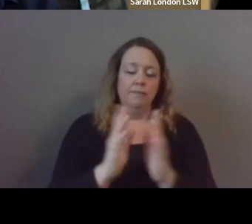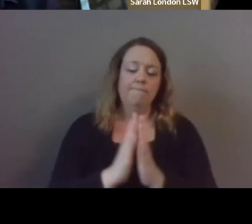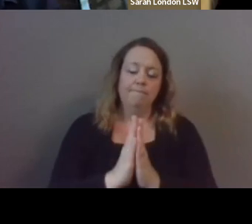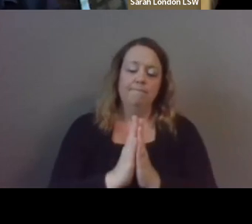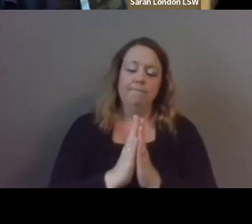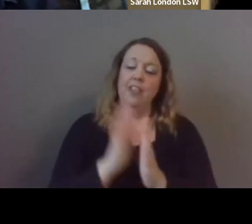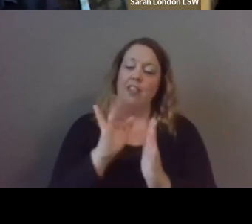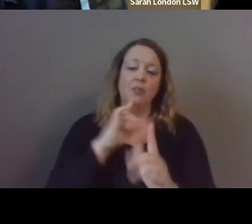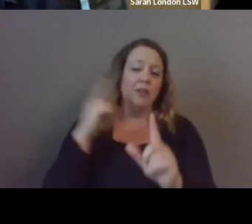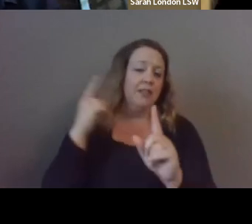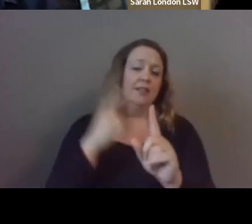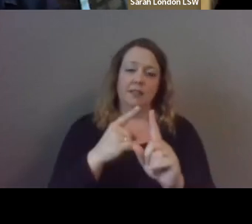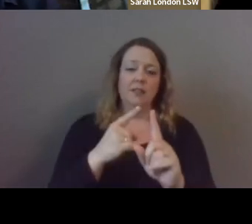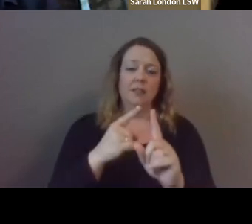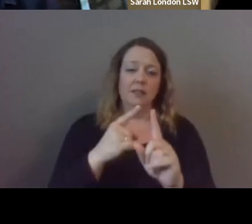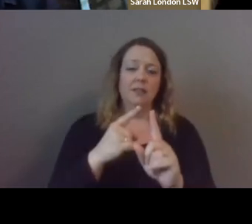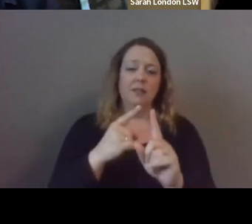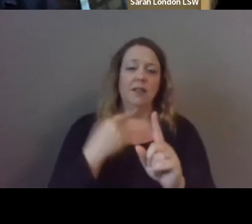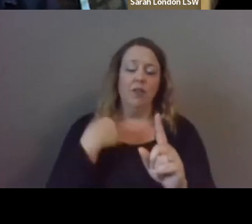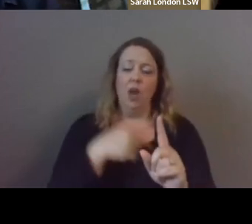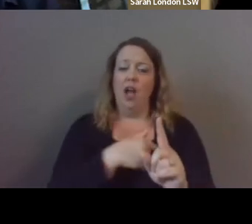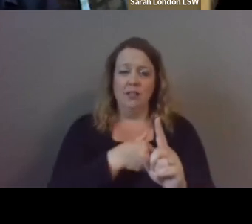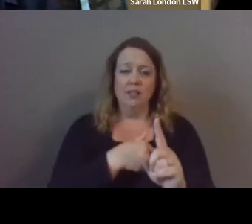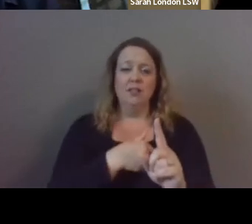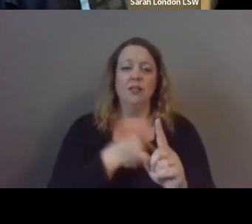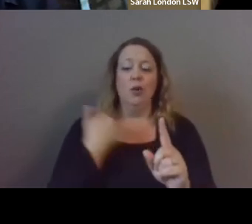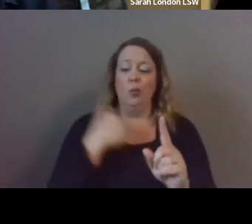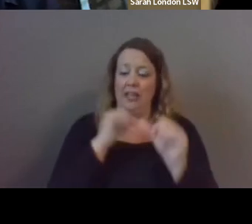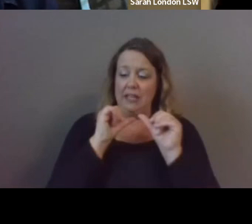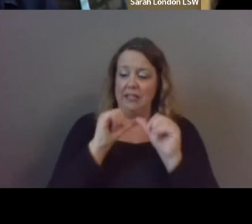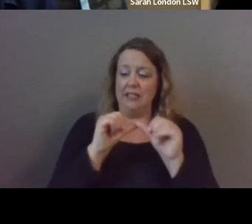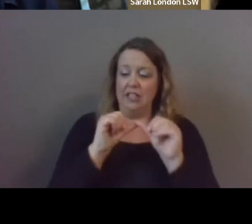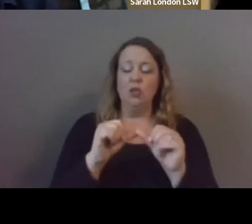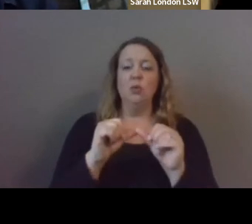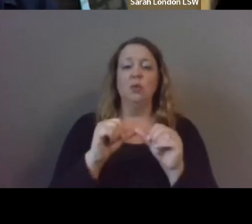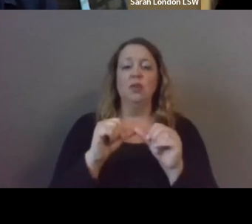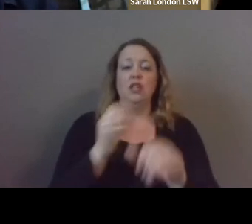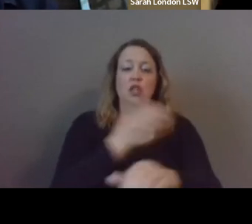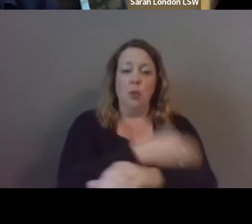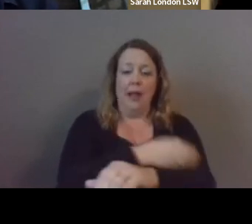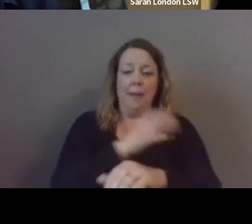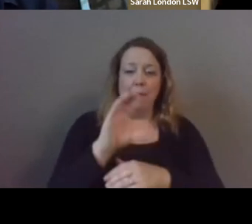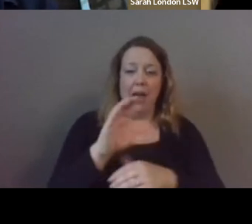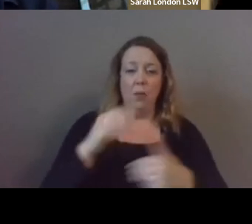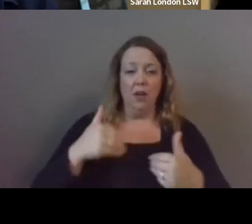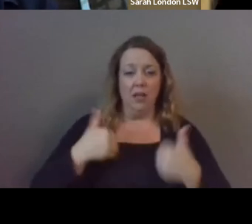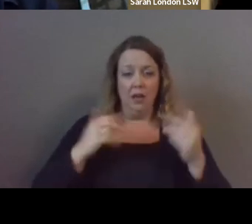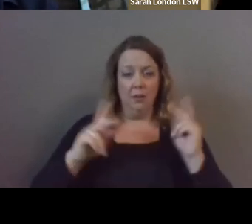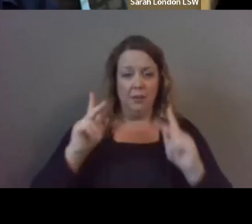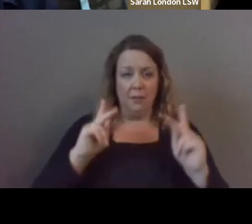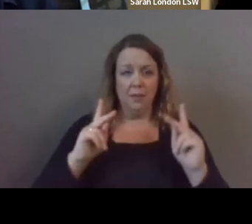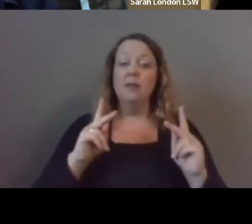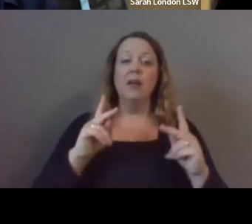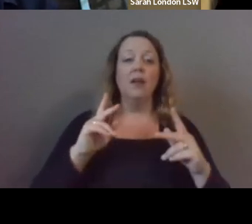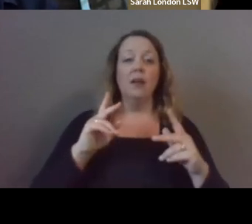ultimate goal for us is that we continue to empower young people um and when i'm talking